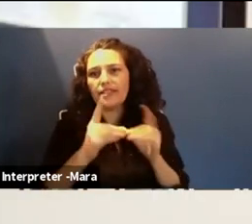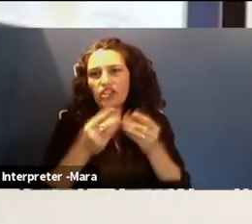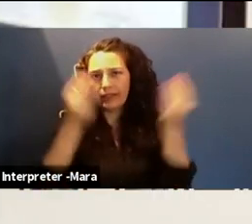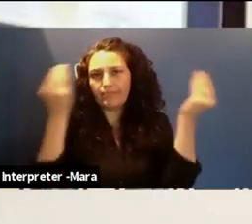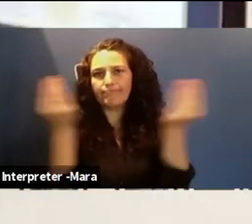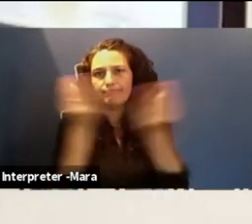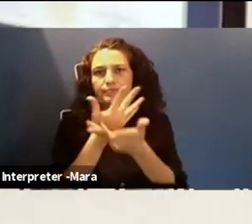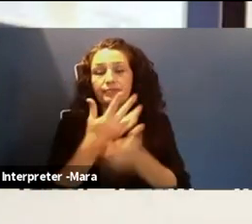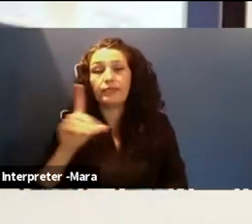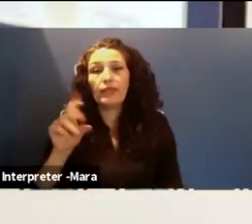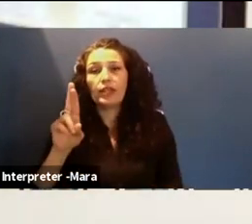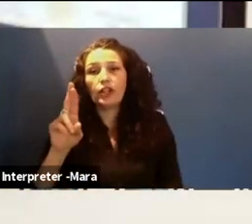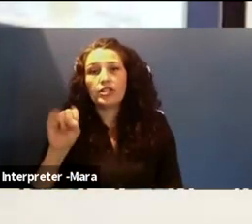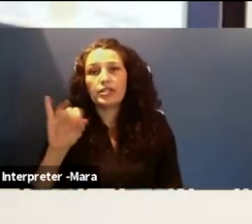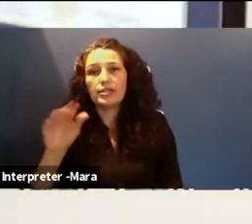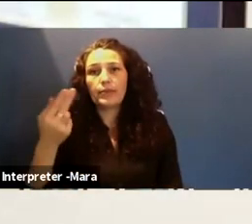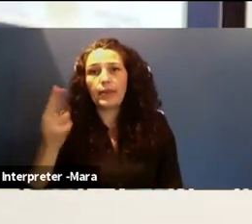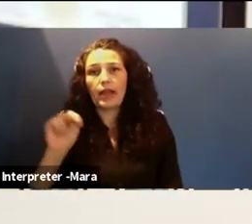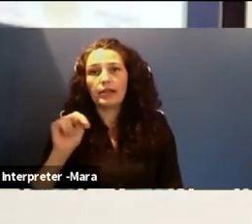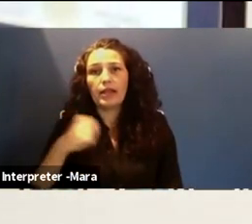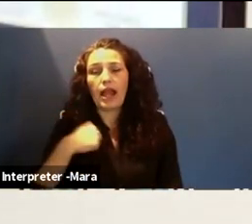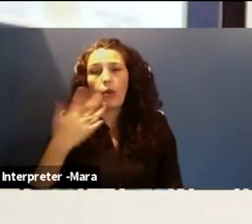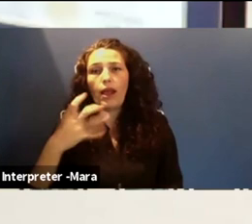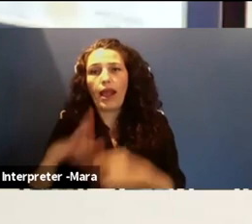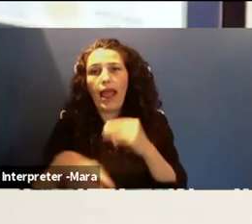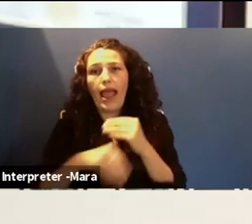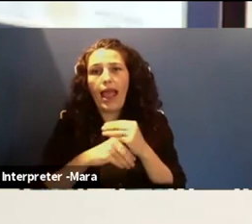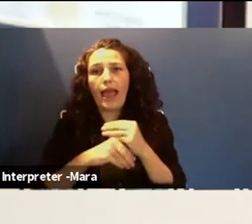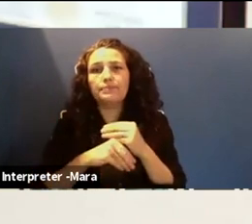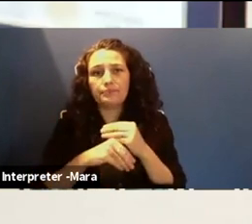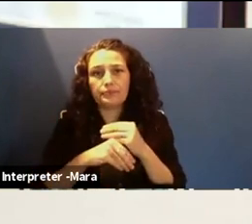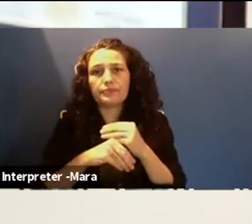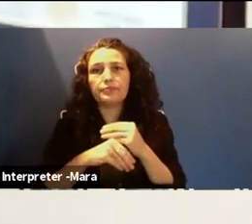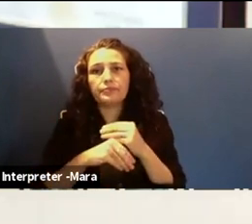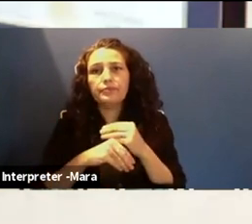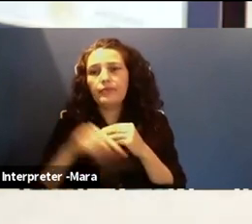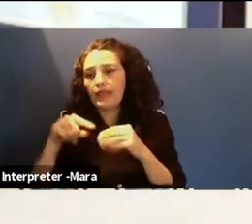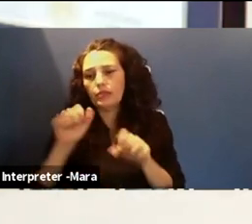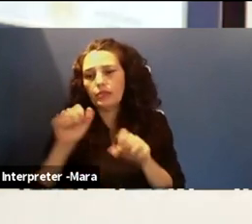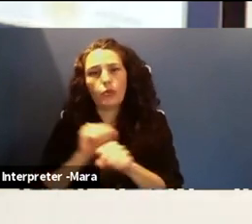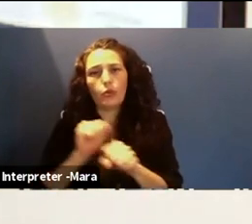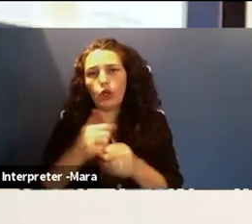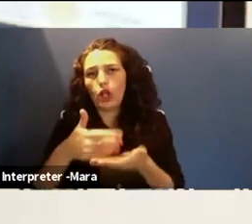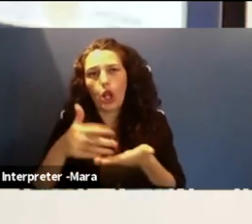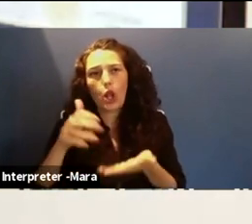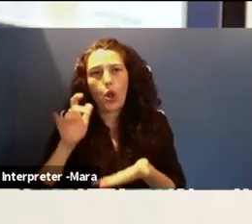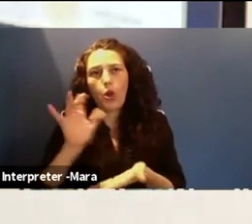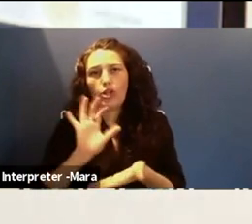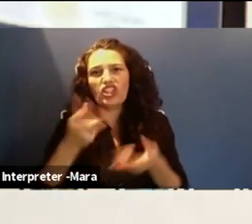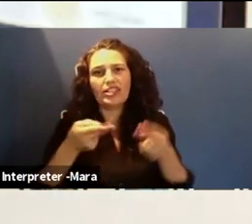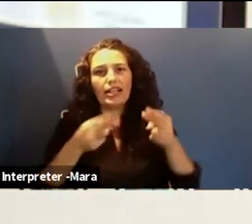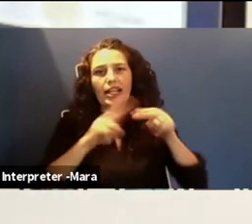And just to add to the, to that, I would just say what they were just saying, as far as workload workload has just increased, uh, significantly,